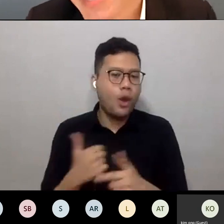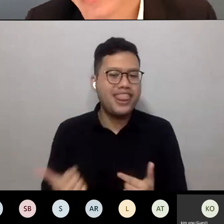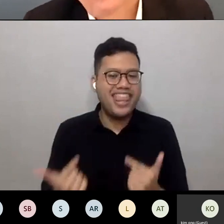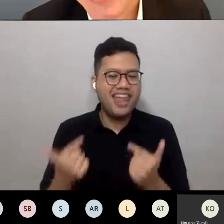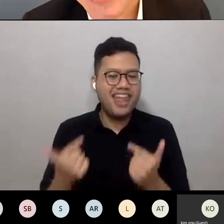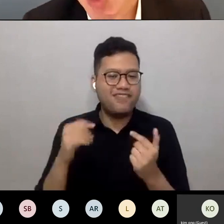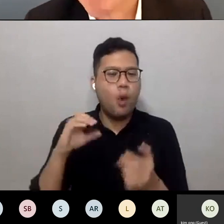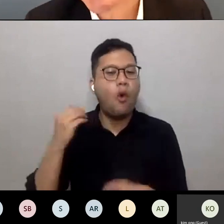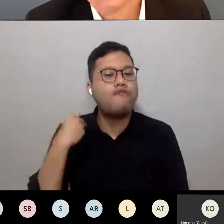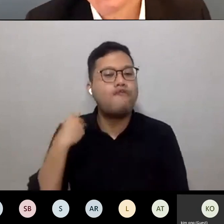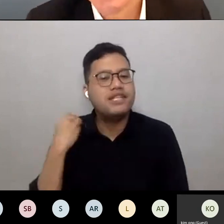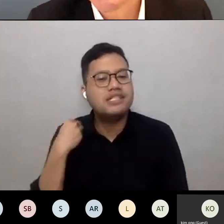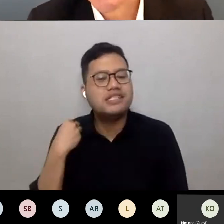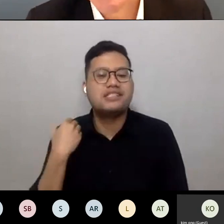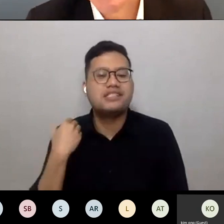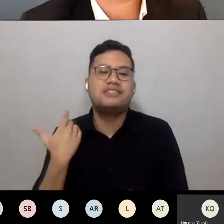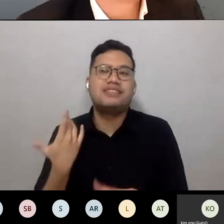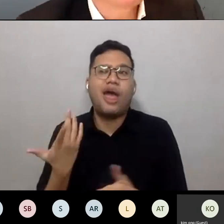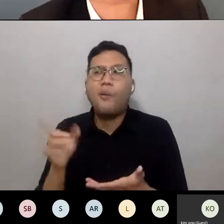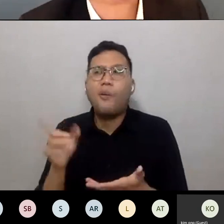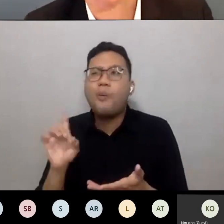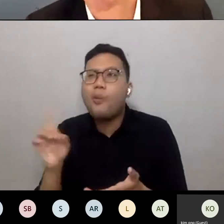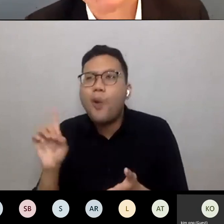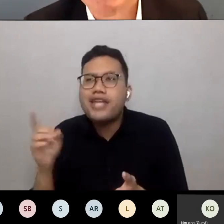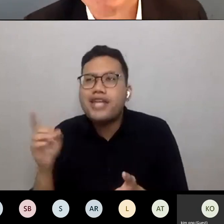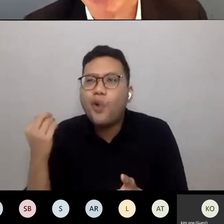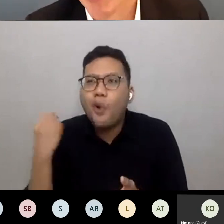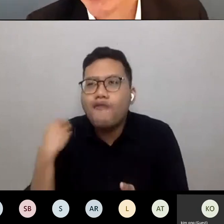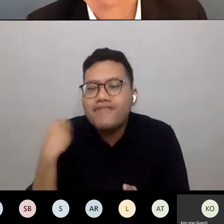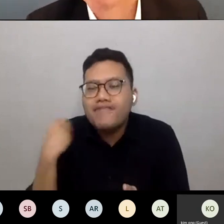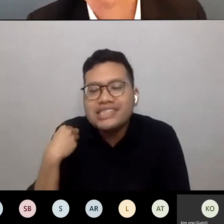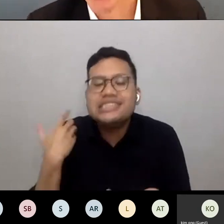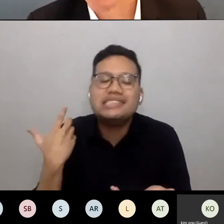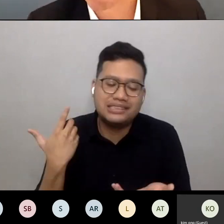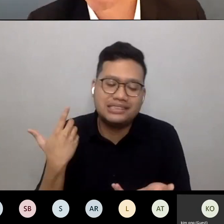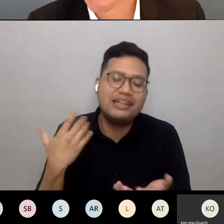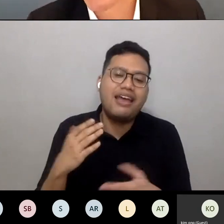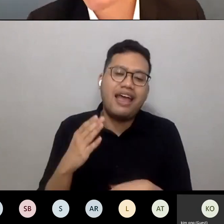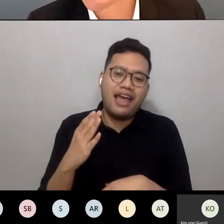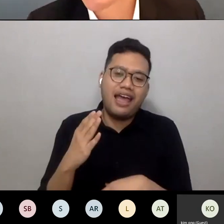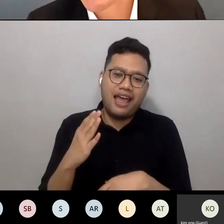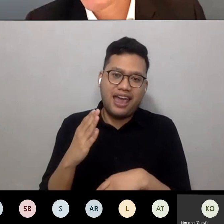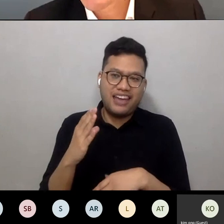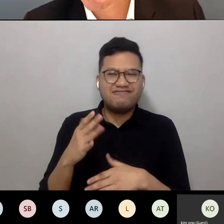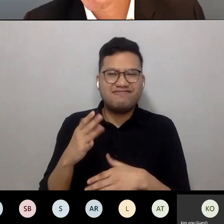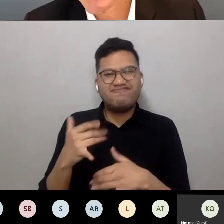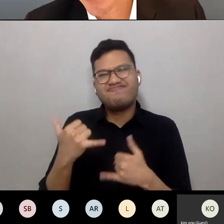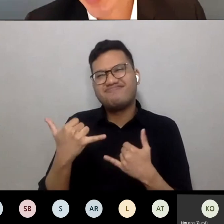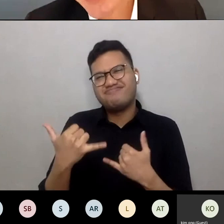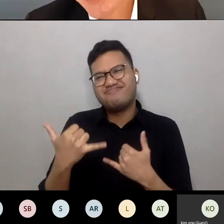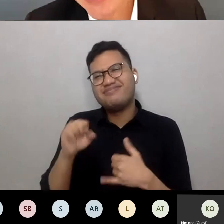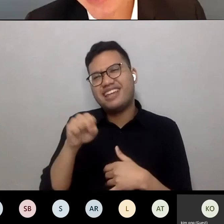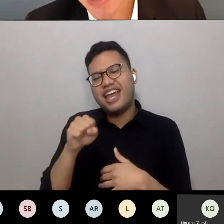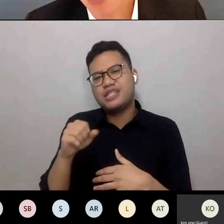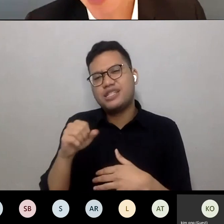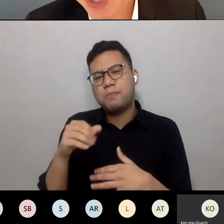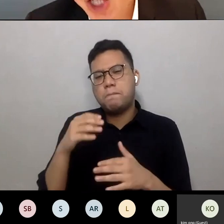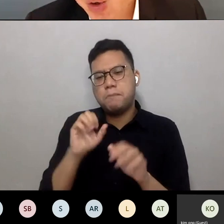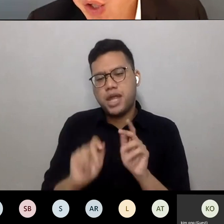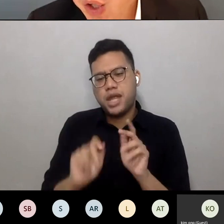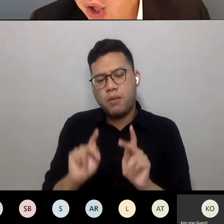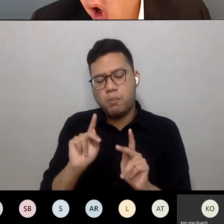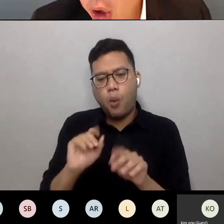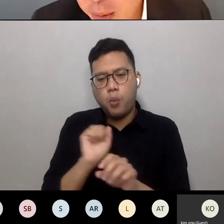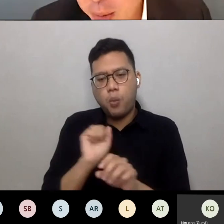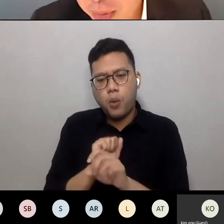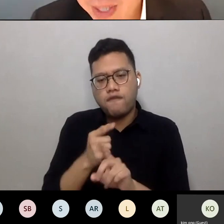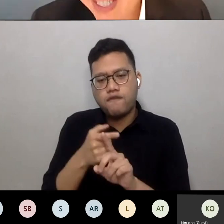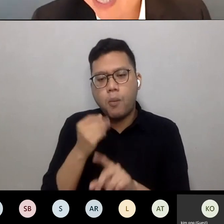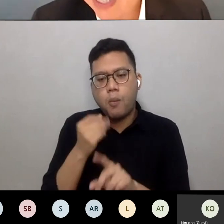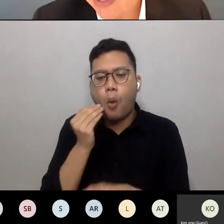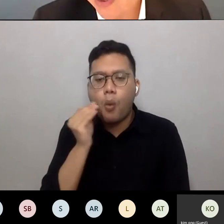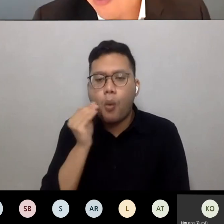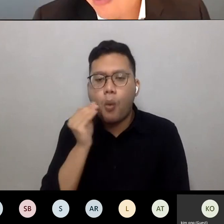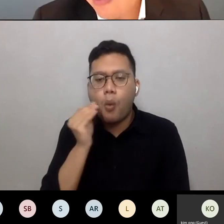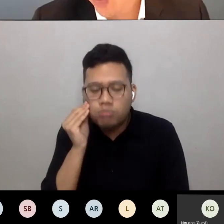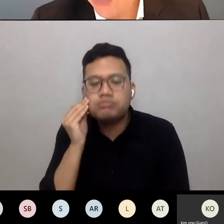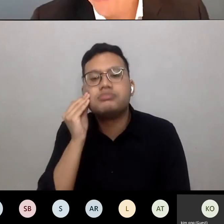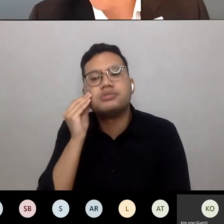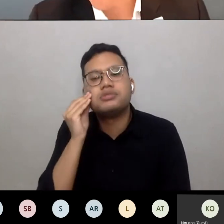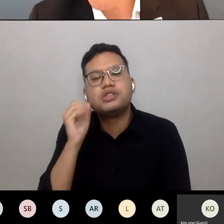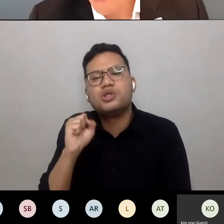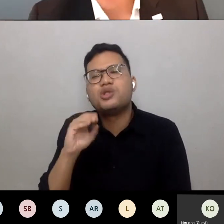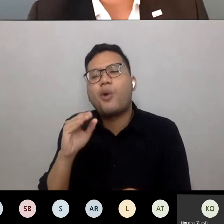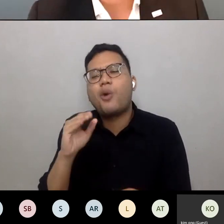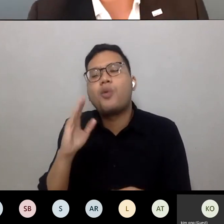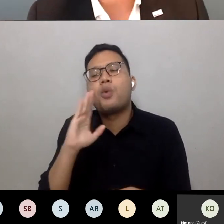whether really is the office dead? mean, yeah, sure, people are working from home and we will see a reduced occupancy